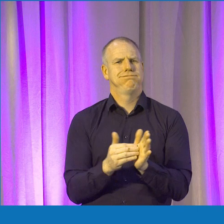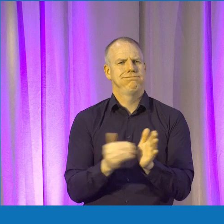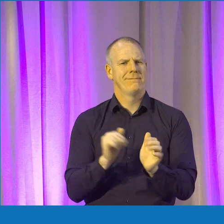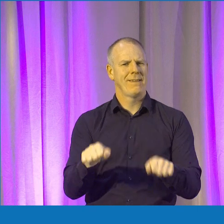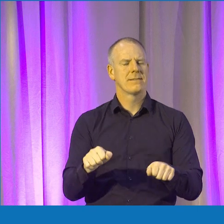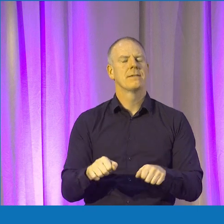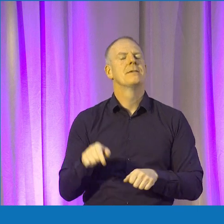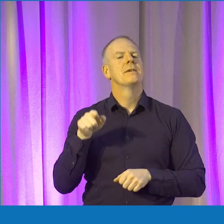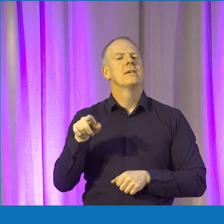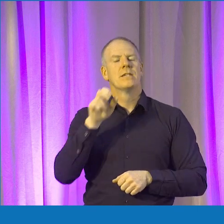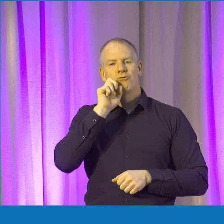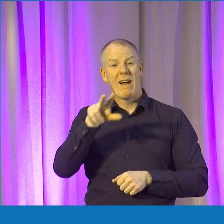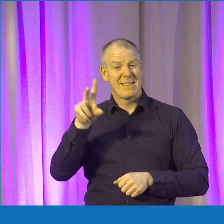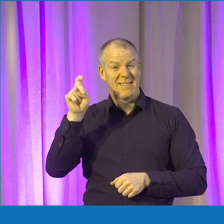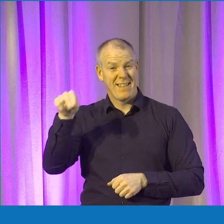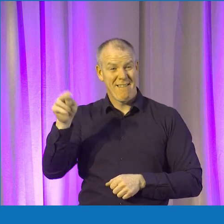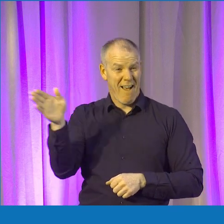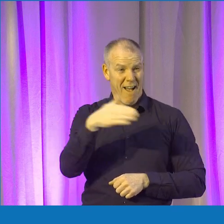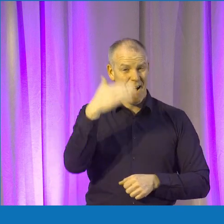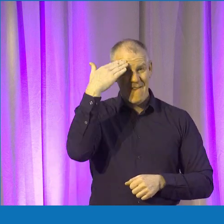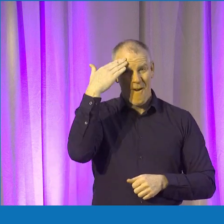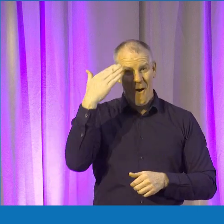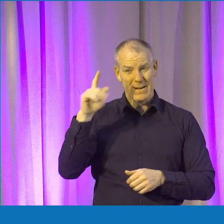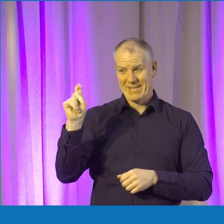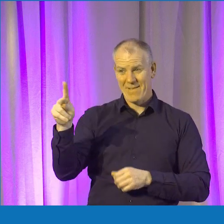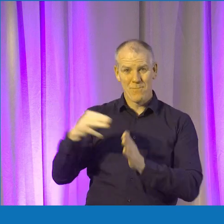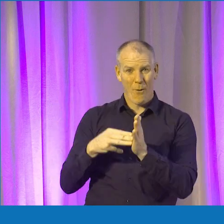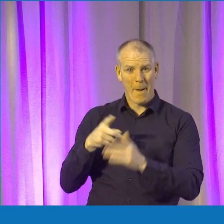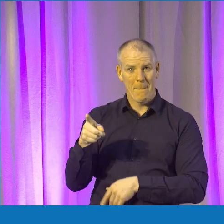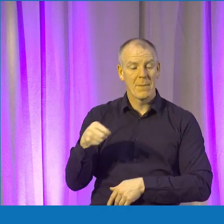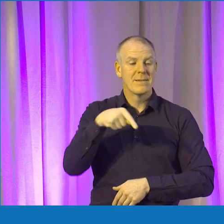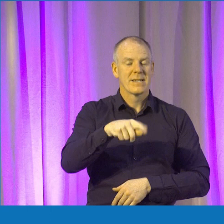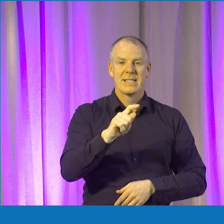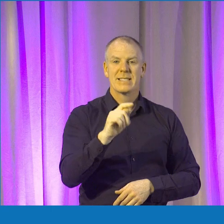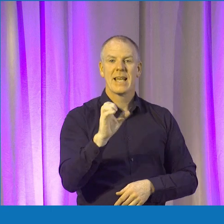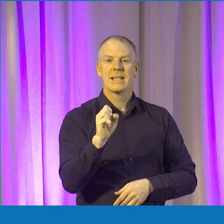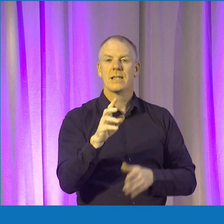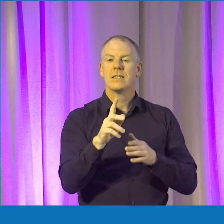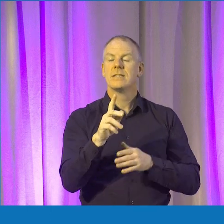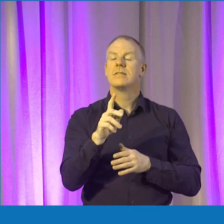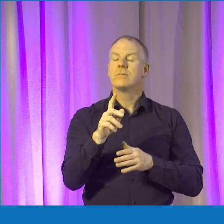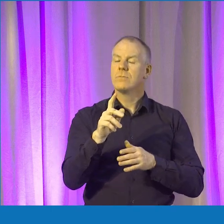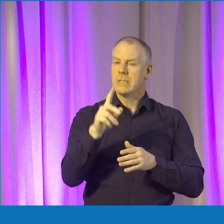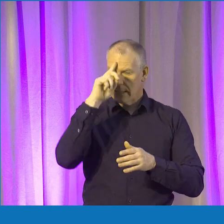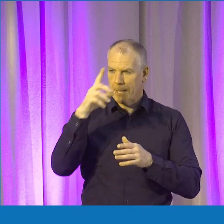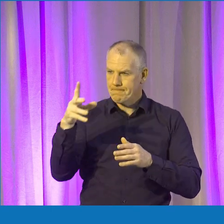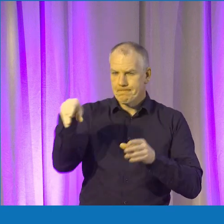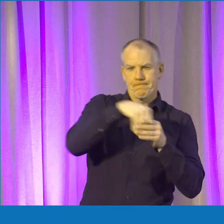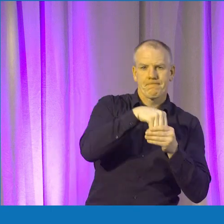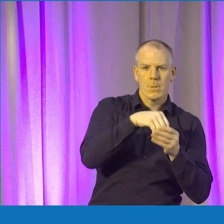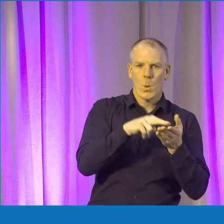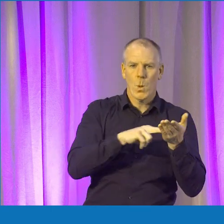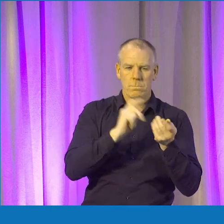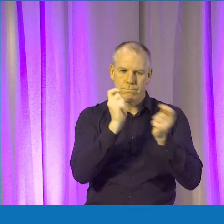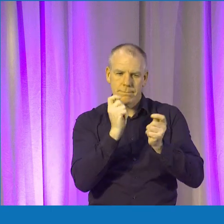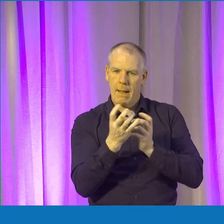So Dragon's Den is something that we all know, you know, the famous TV show. Here in Test, we've decided to kind of recapture that, re-kind of re